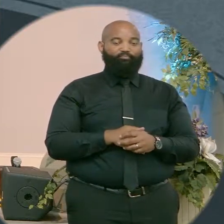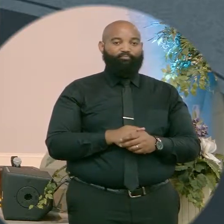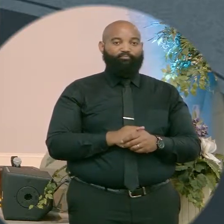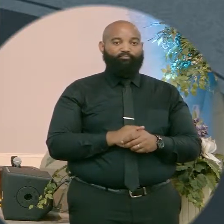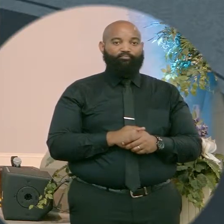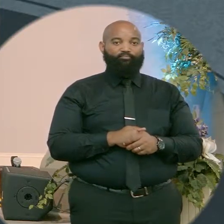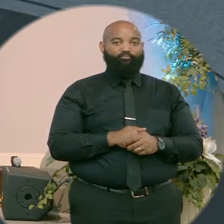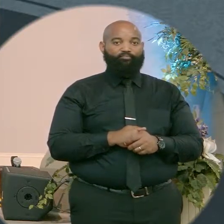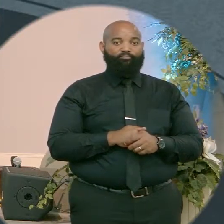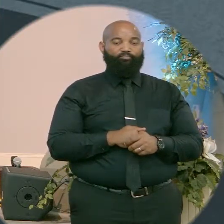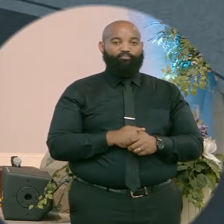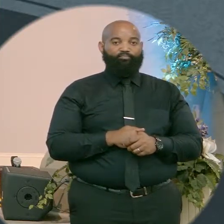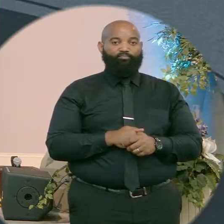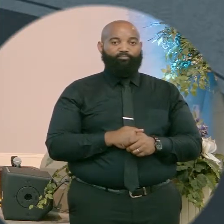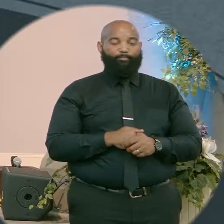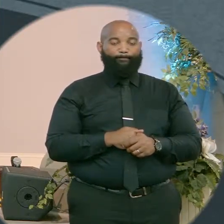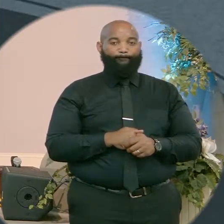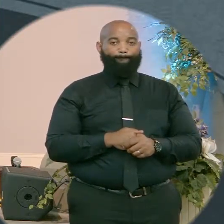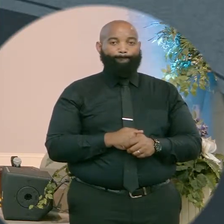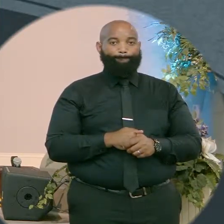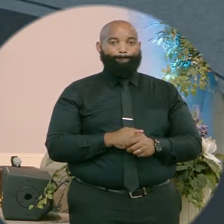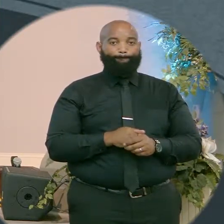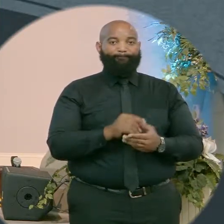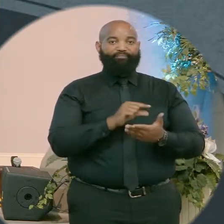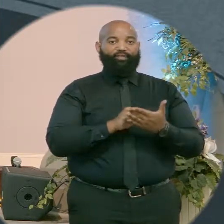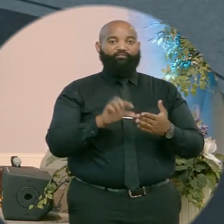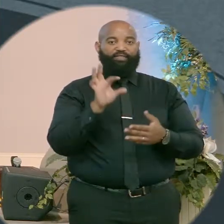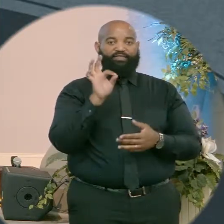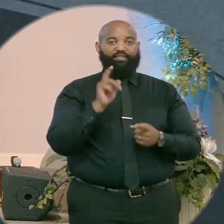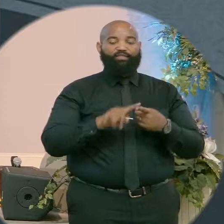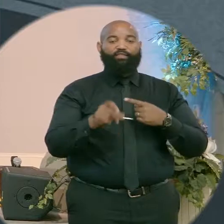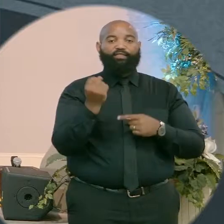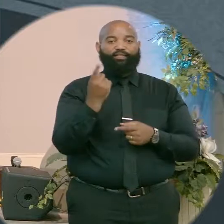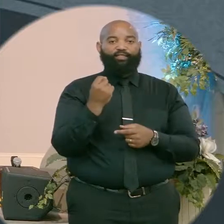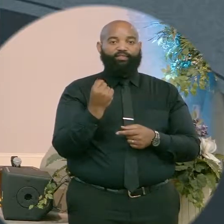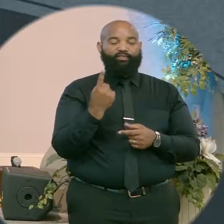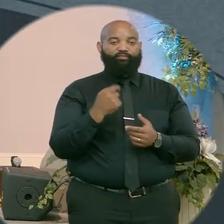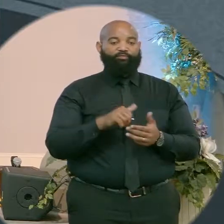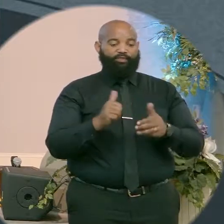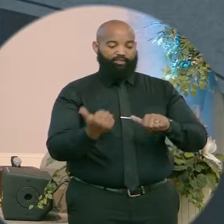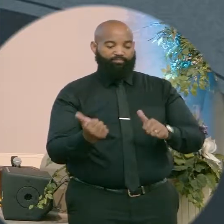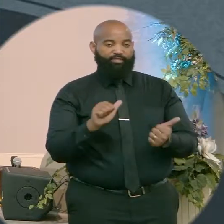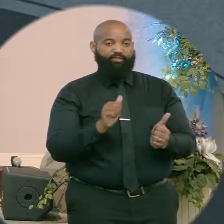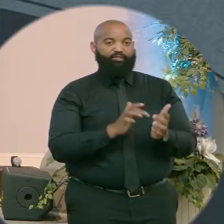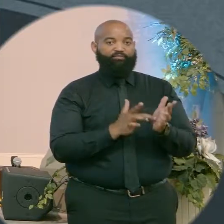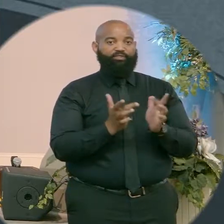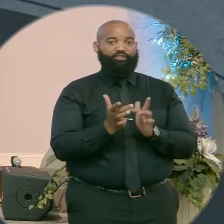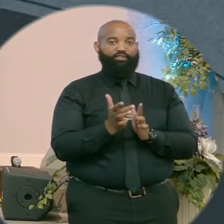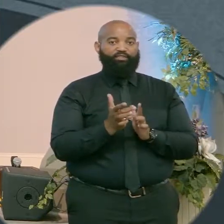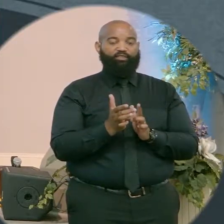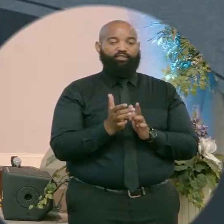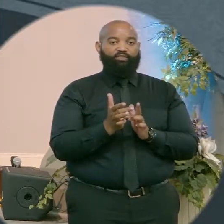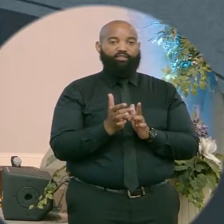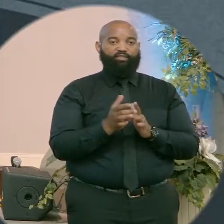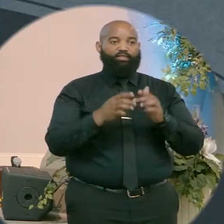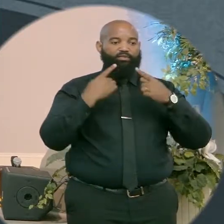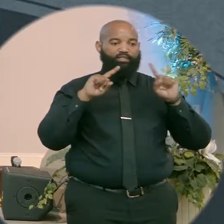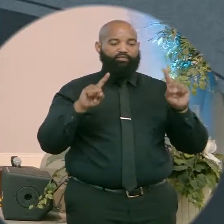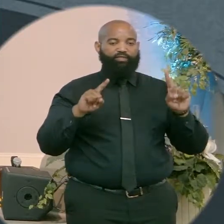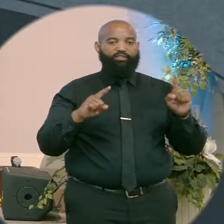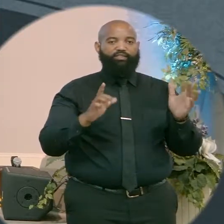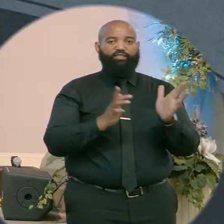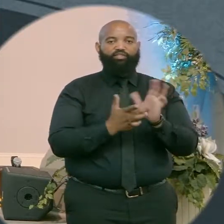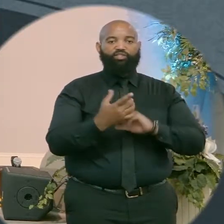follow this text. When you look at verses nine through 11, the baptism of Jesus was the declaration of sonship.